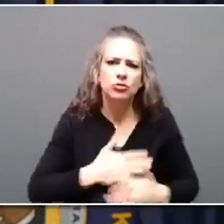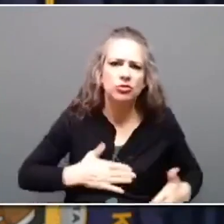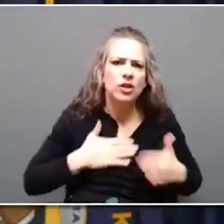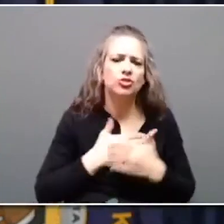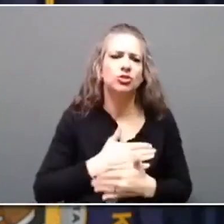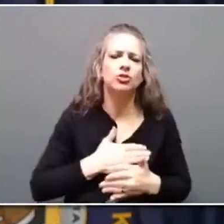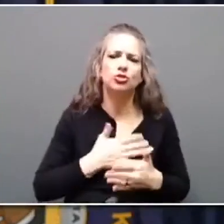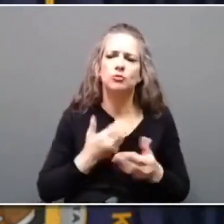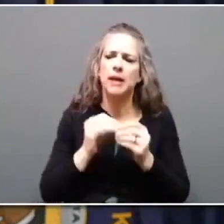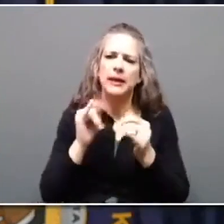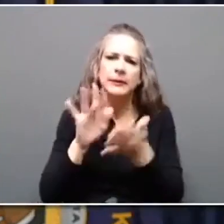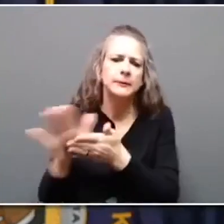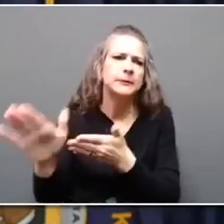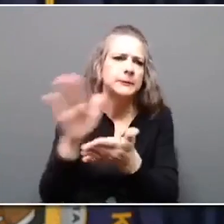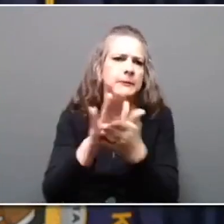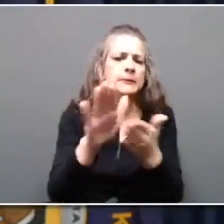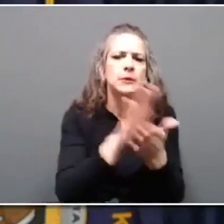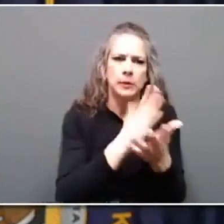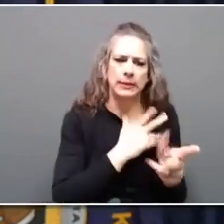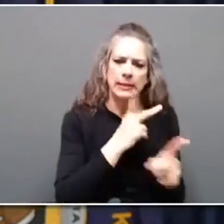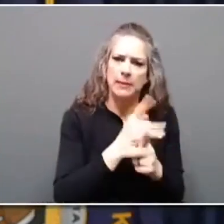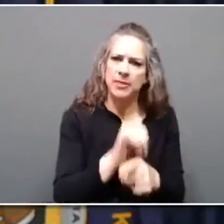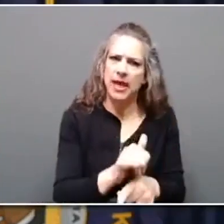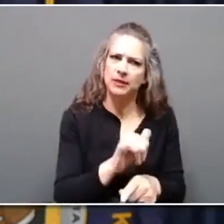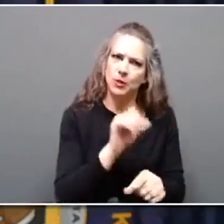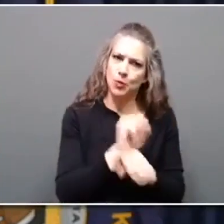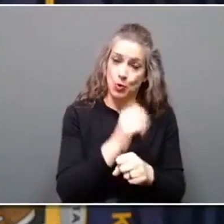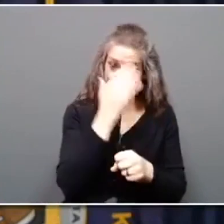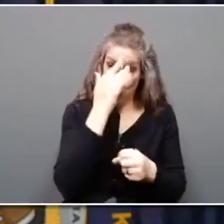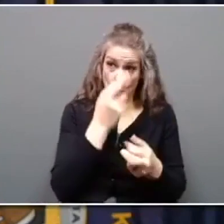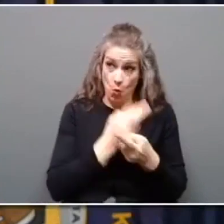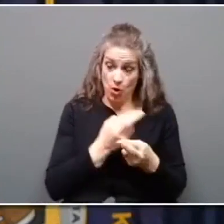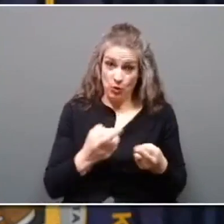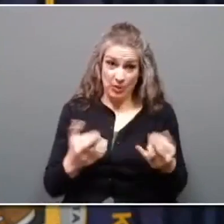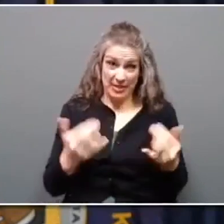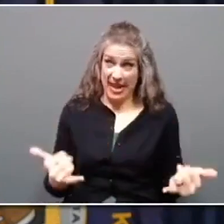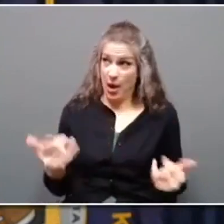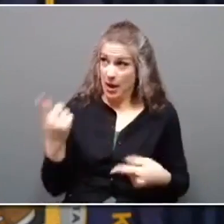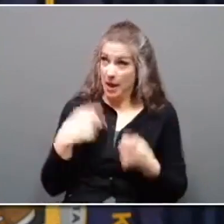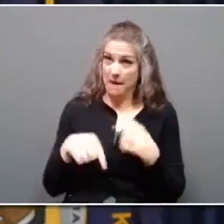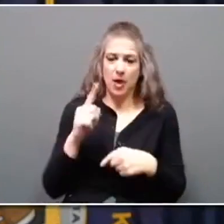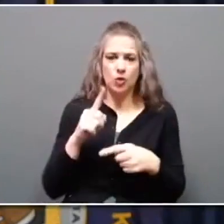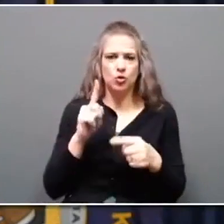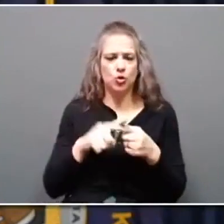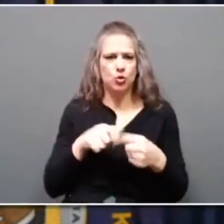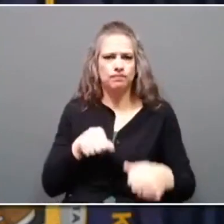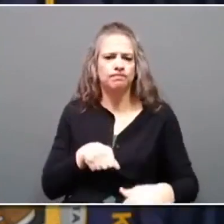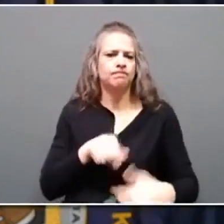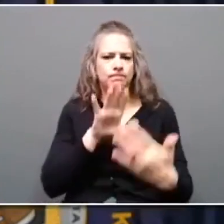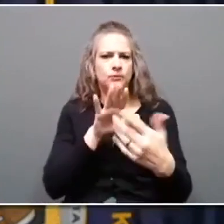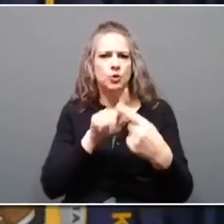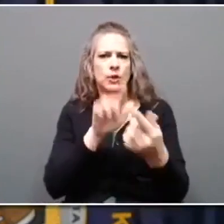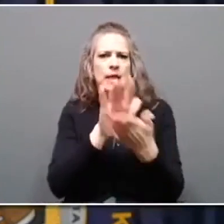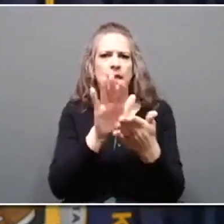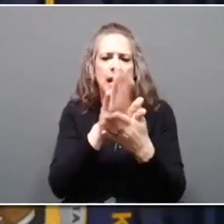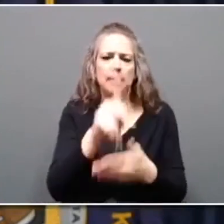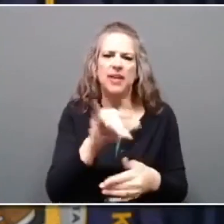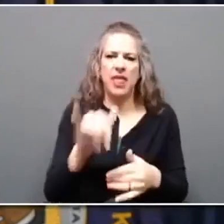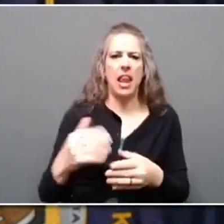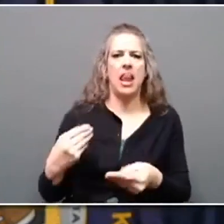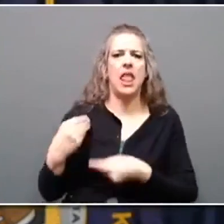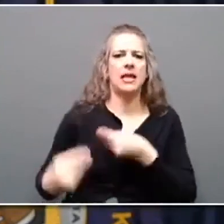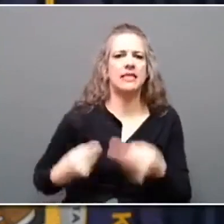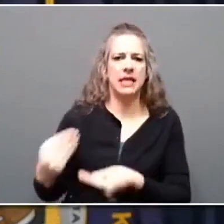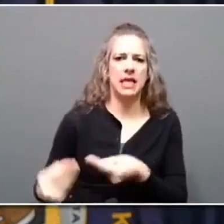work together with the resources we're announcing today to tackle legacy pollution. These investments are all part of